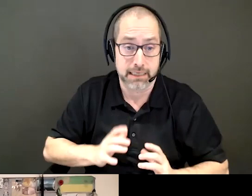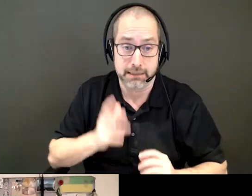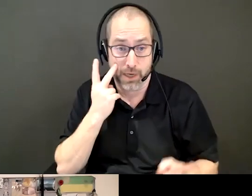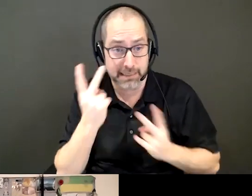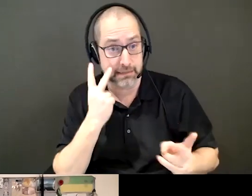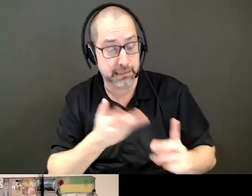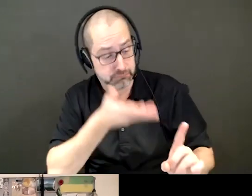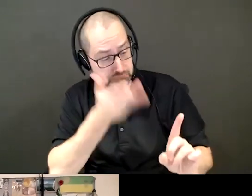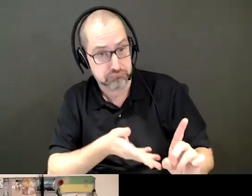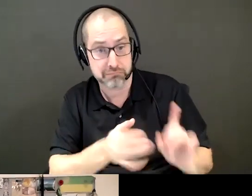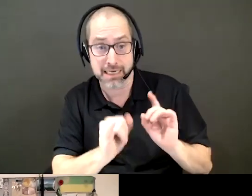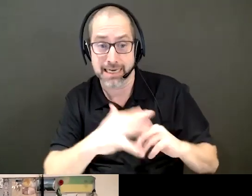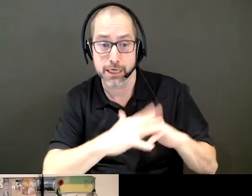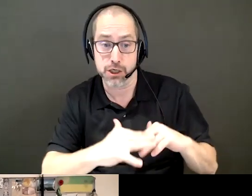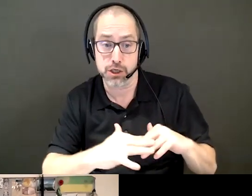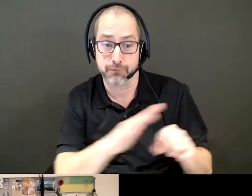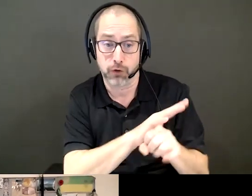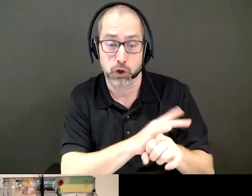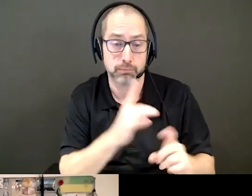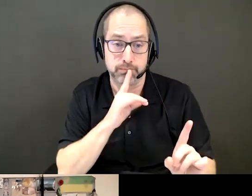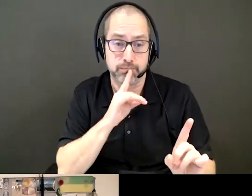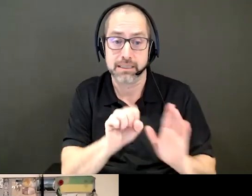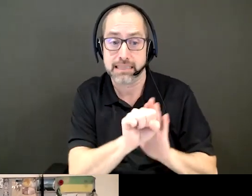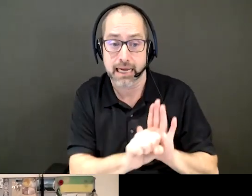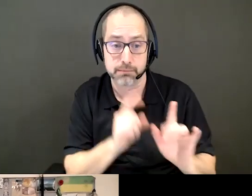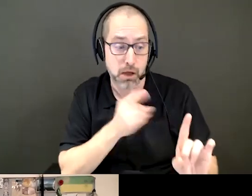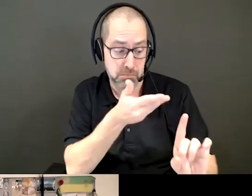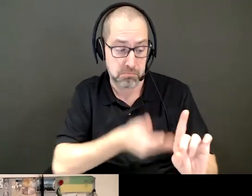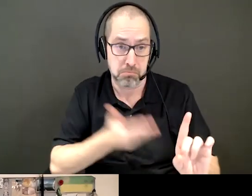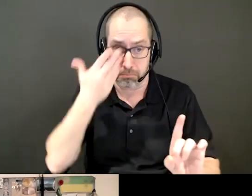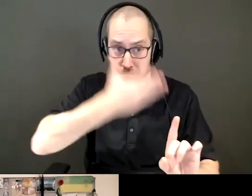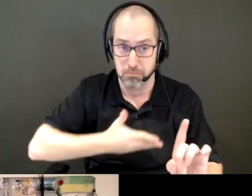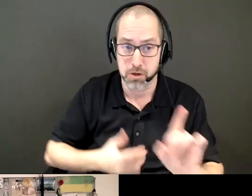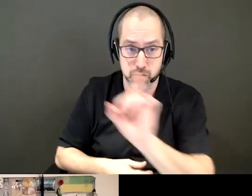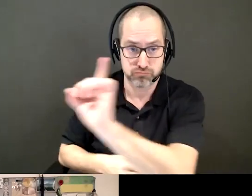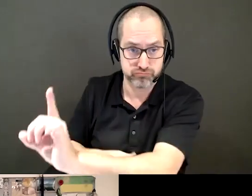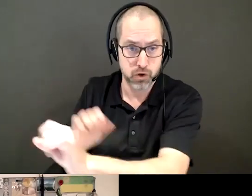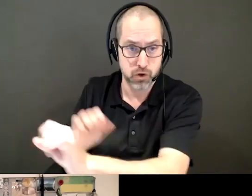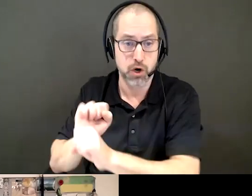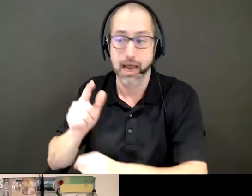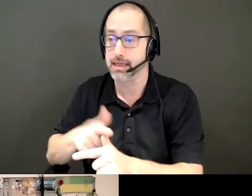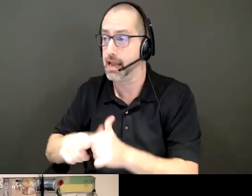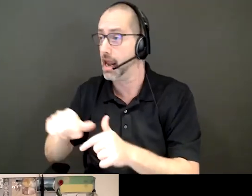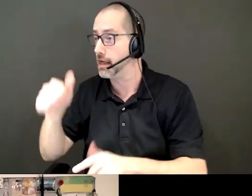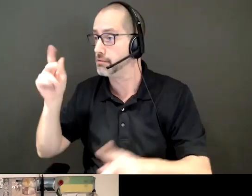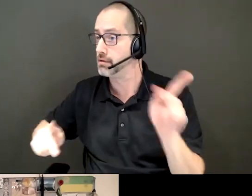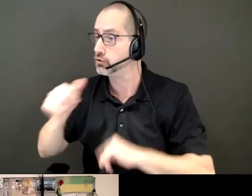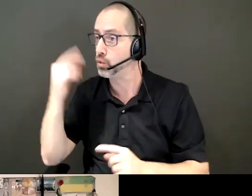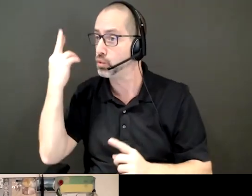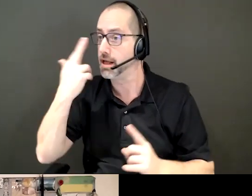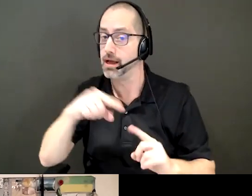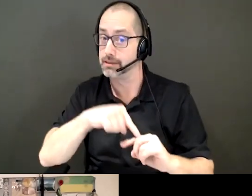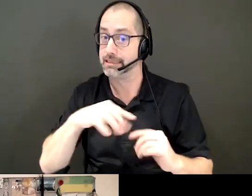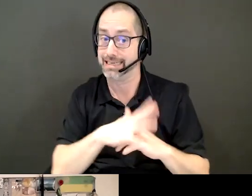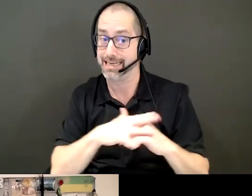as being Indigenous but are full status or are Métis. And people, when they often don't realize that they may be standing as somebody who is